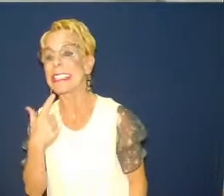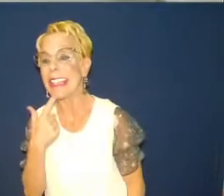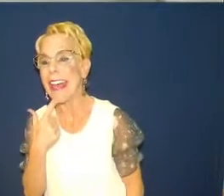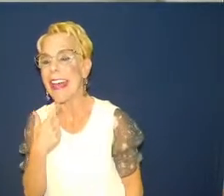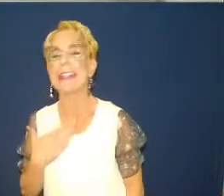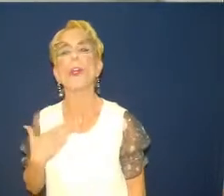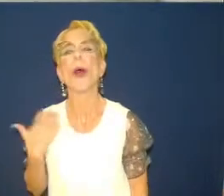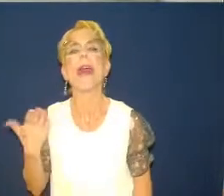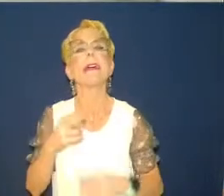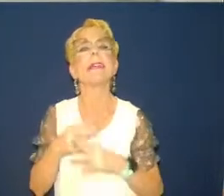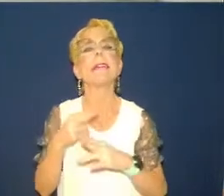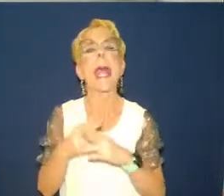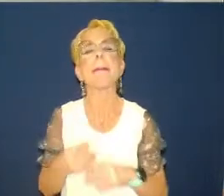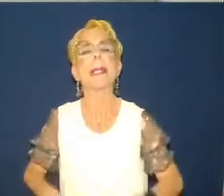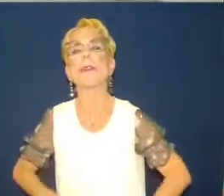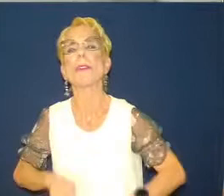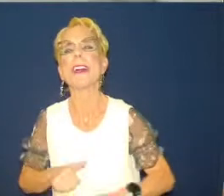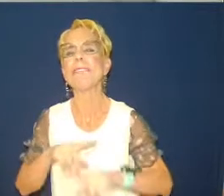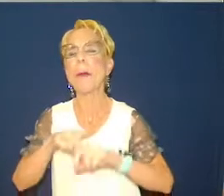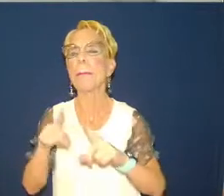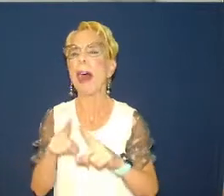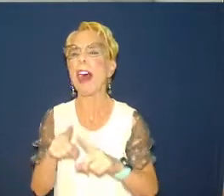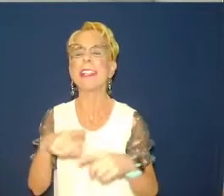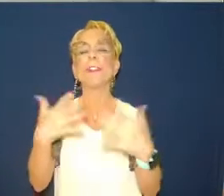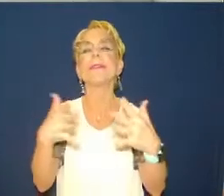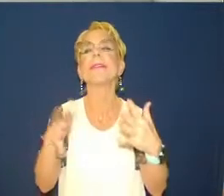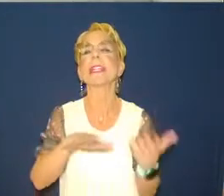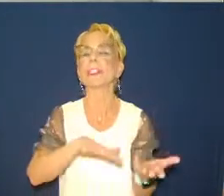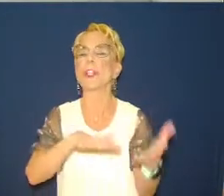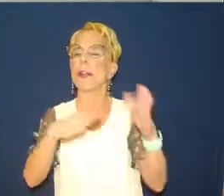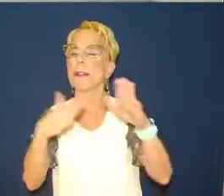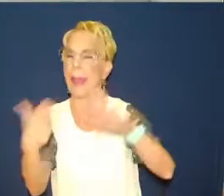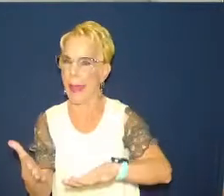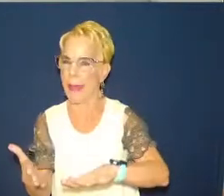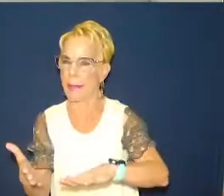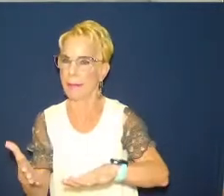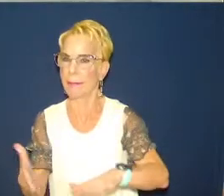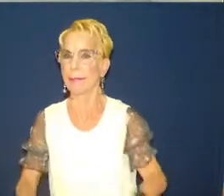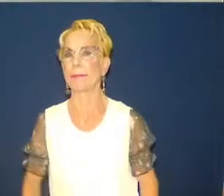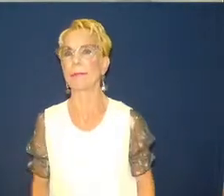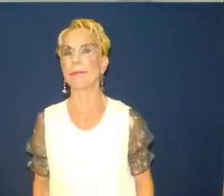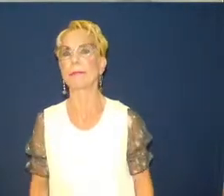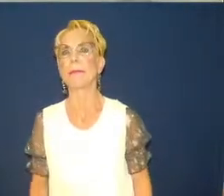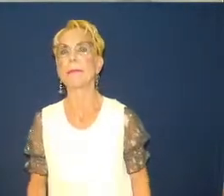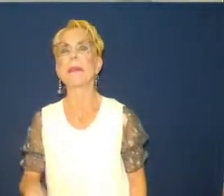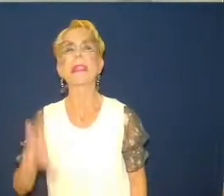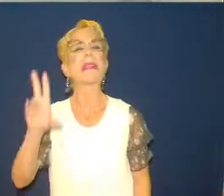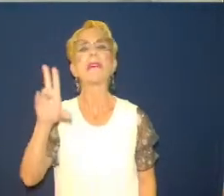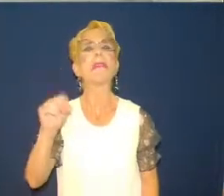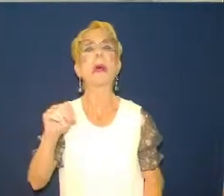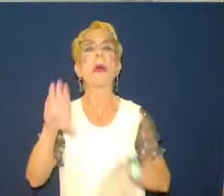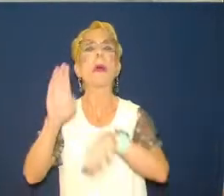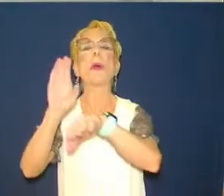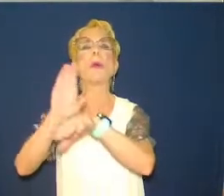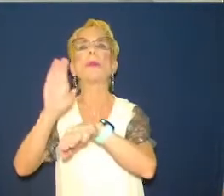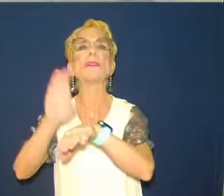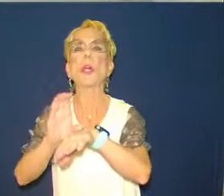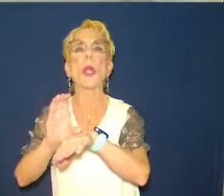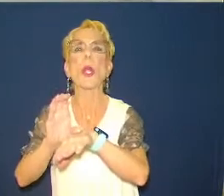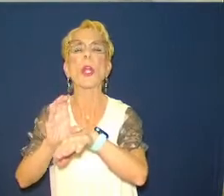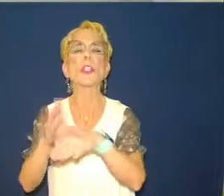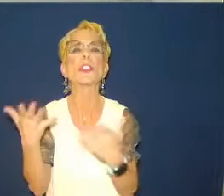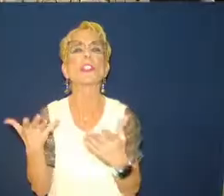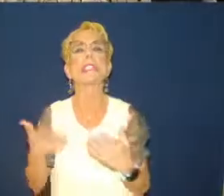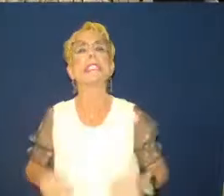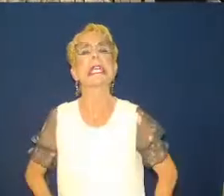started with great promise but quickly faded. No church or individual Christian can survive on past reputation